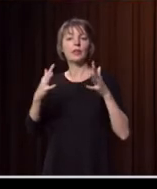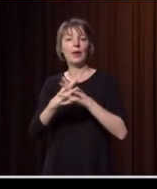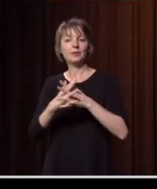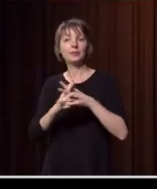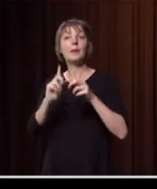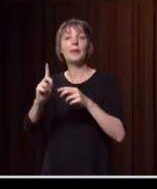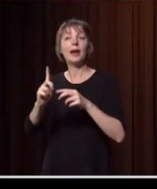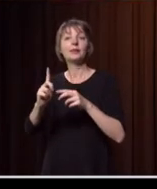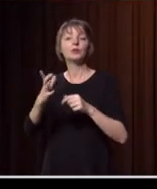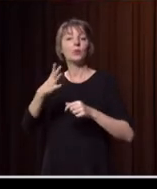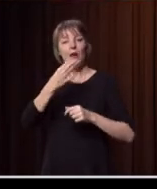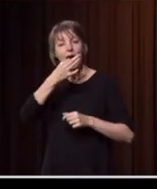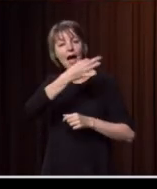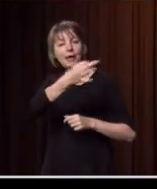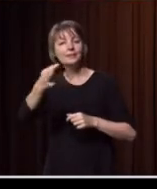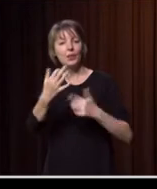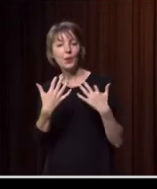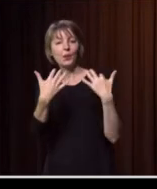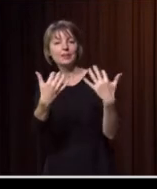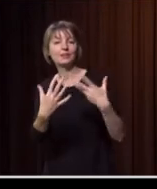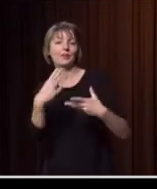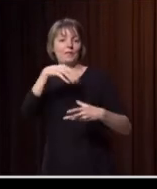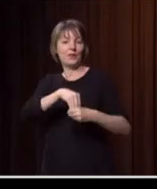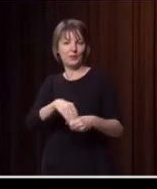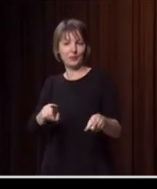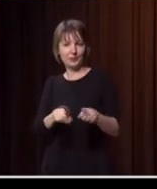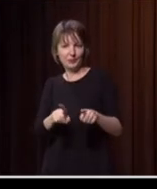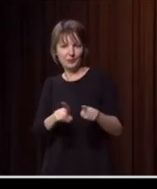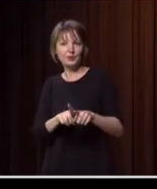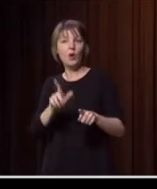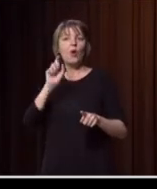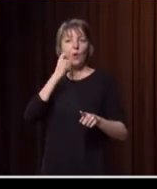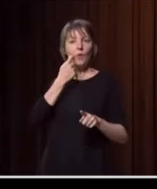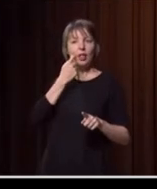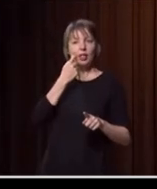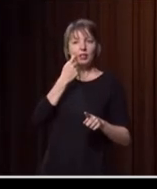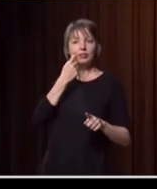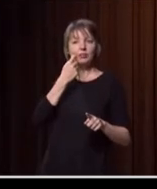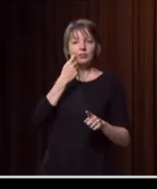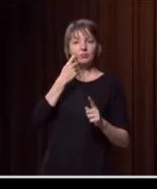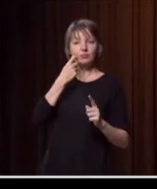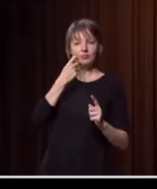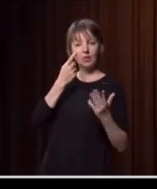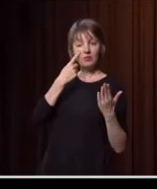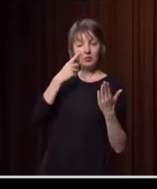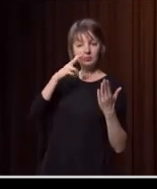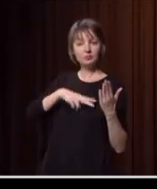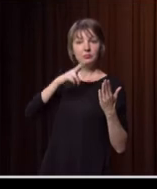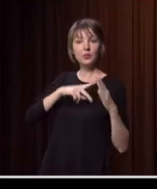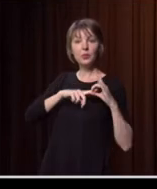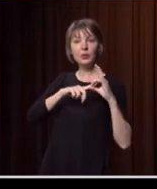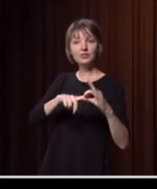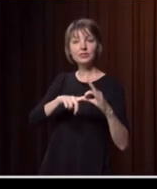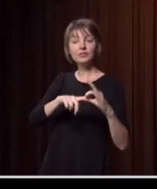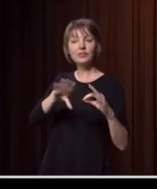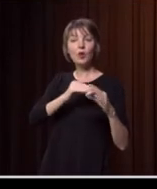us in our conversation too. So I'm really keen to wind in some of these questions. So if we go to our question from